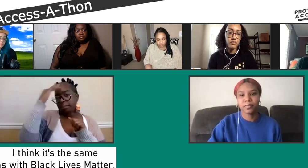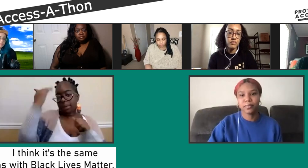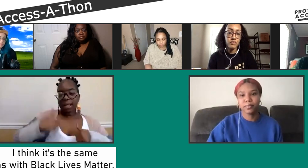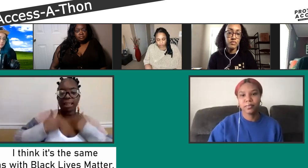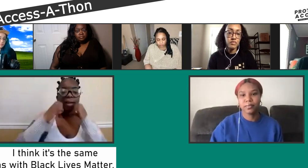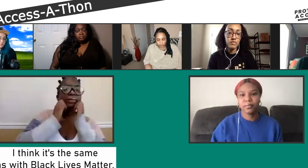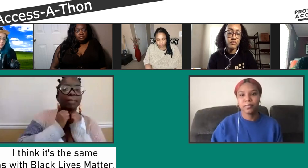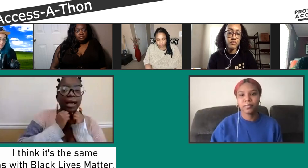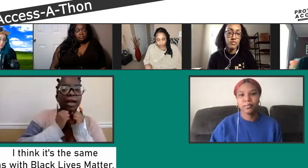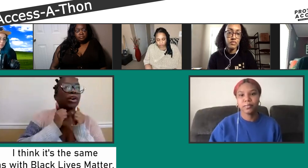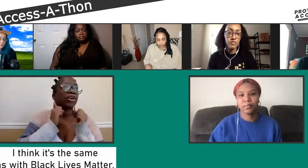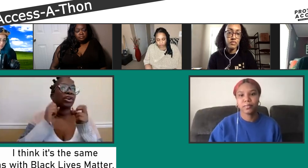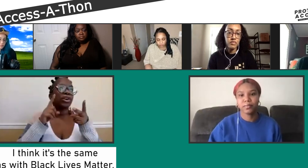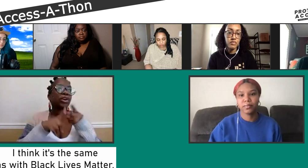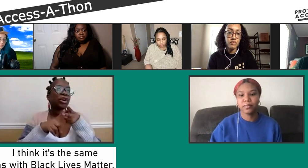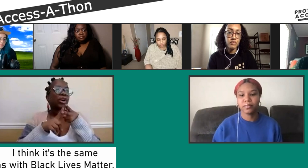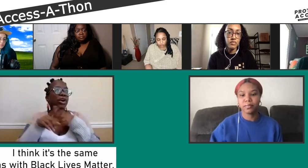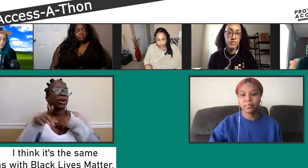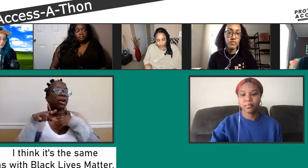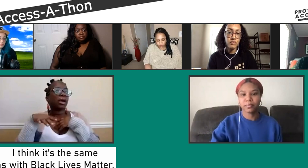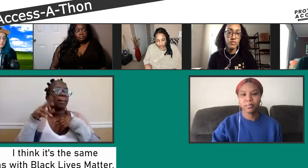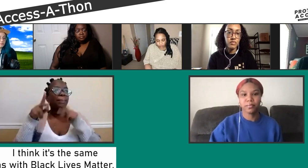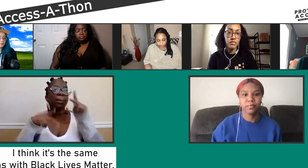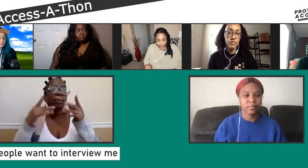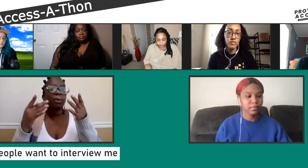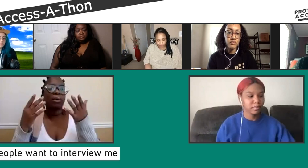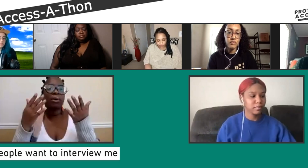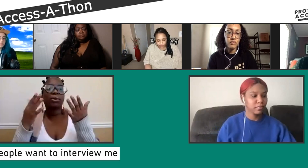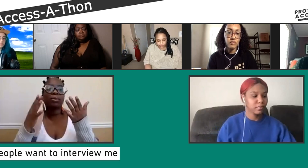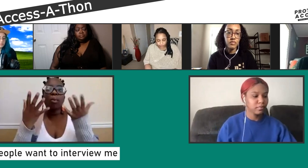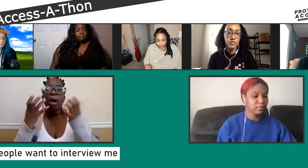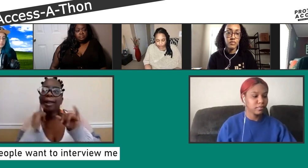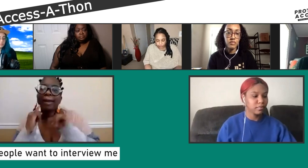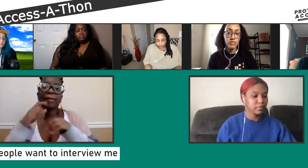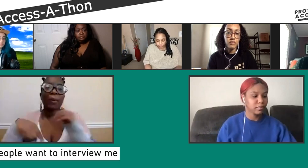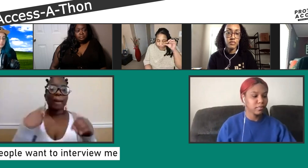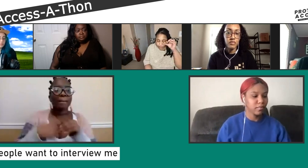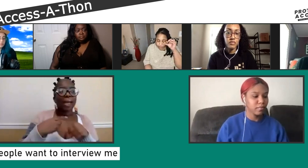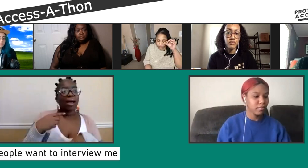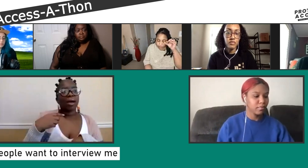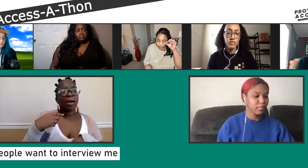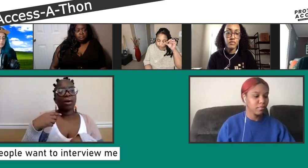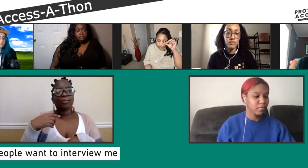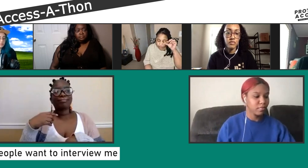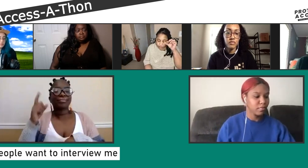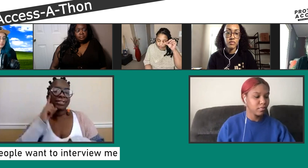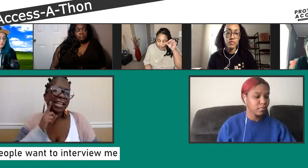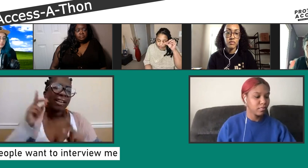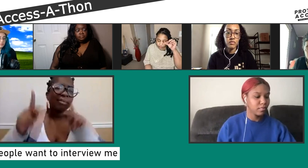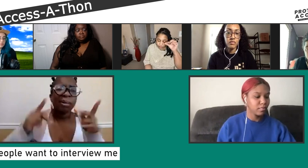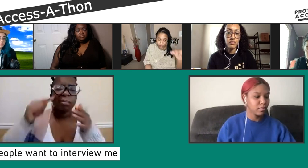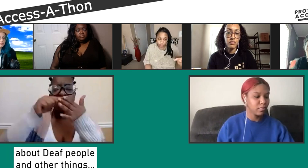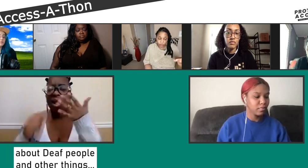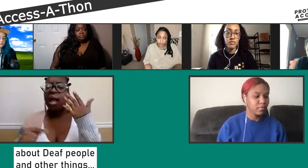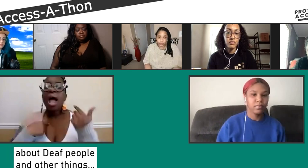Honestly, I think it's the same thing with the Black Lives Matter, right? That movement. People want to interview